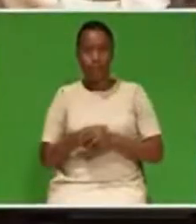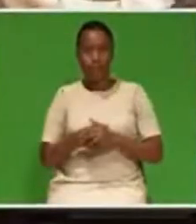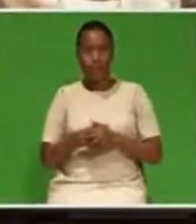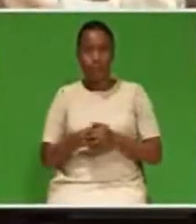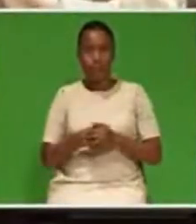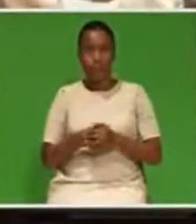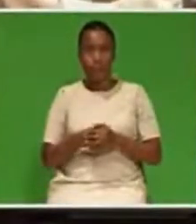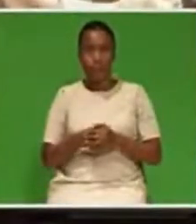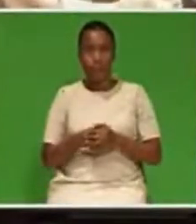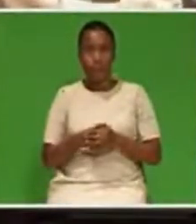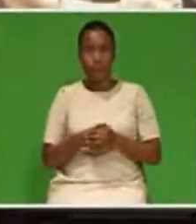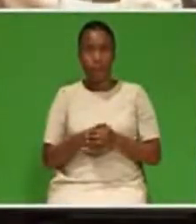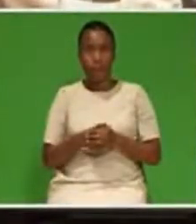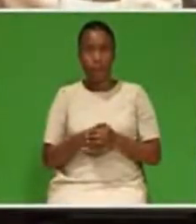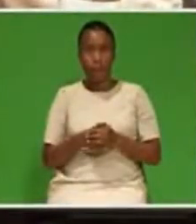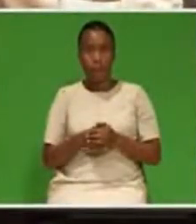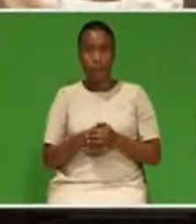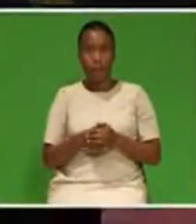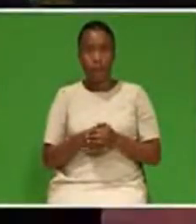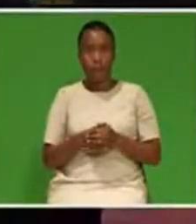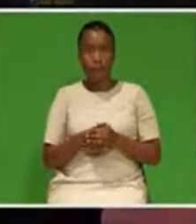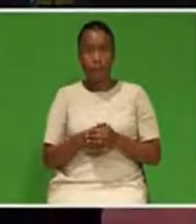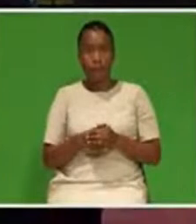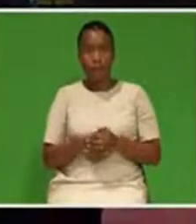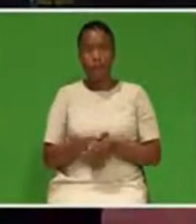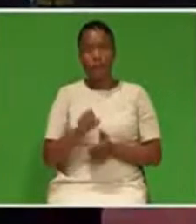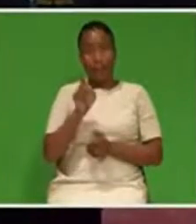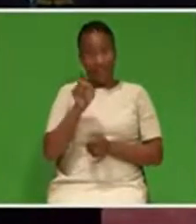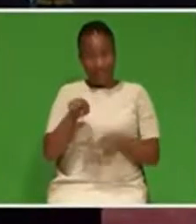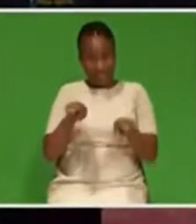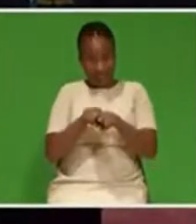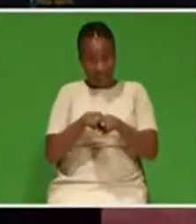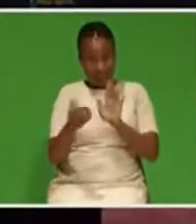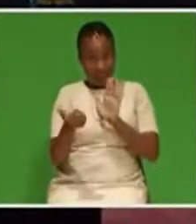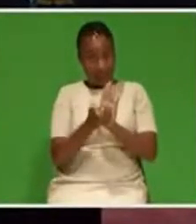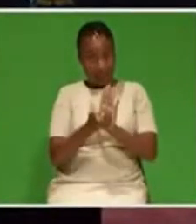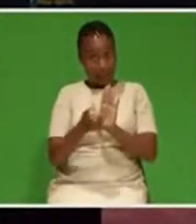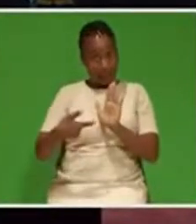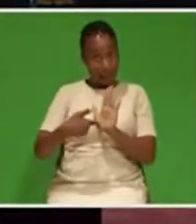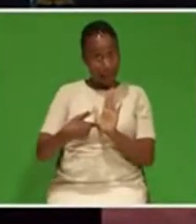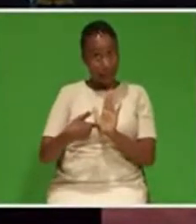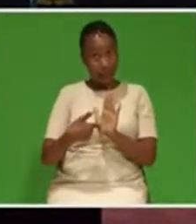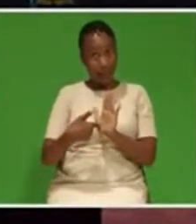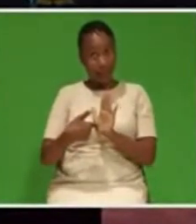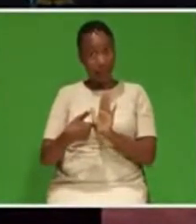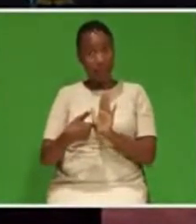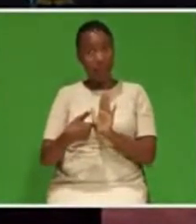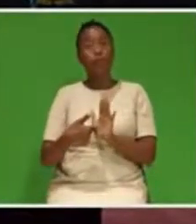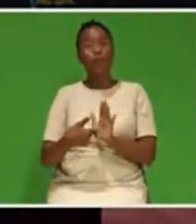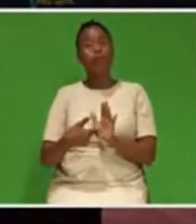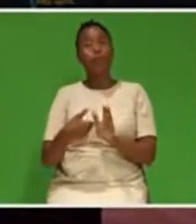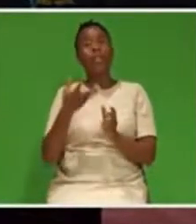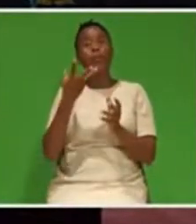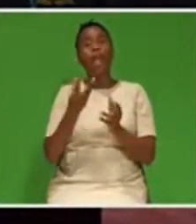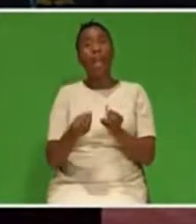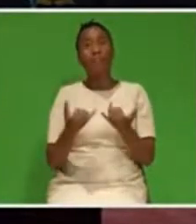It is this Disaster Management Act that we have on our statute books